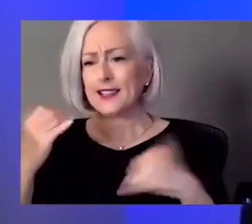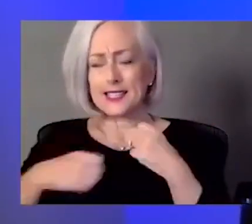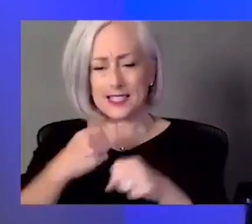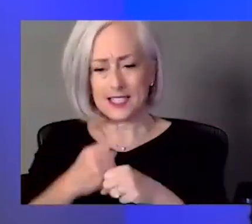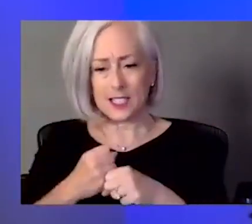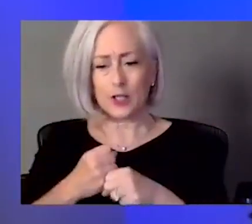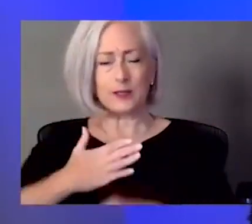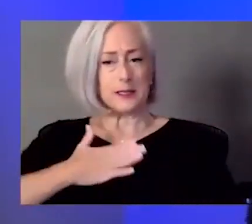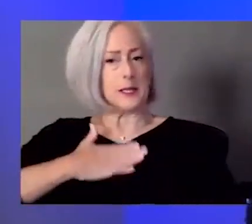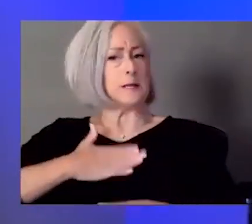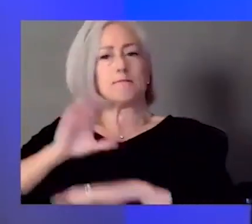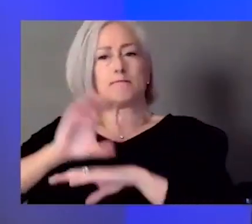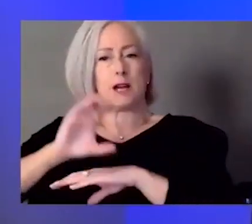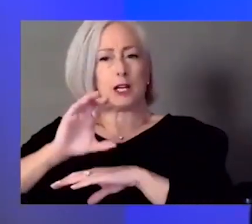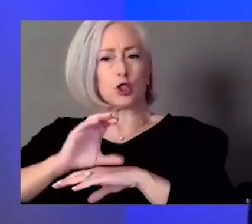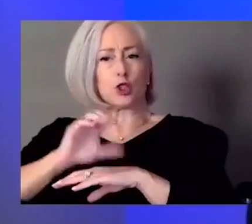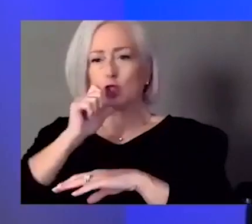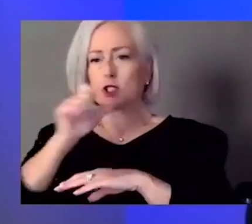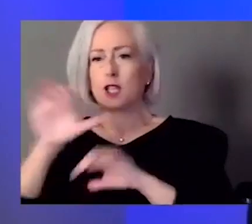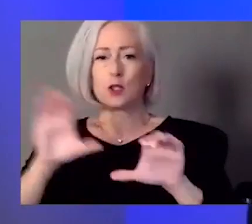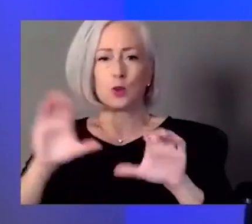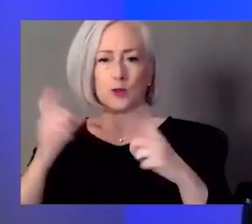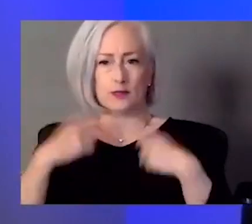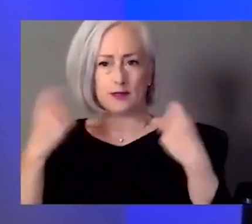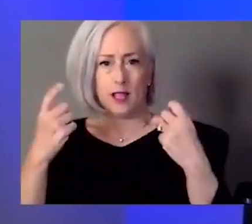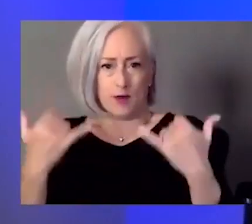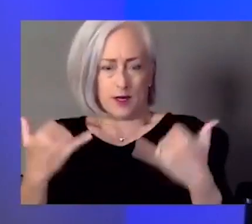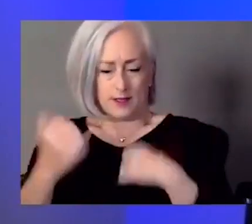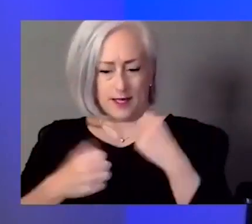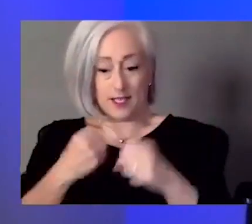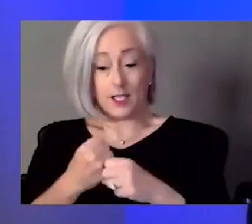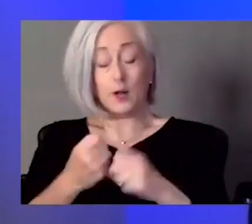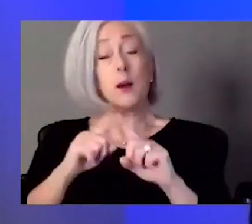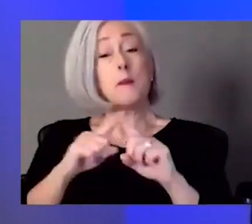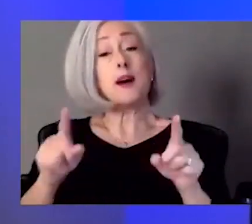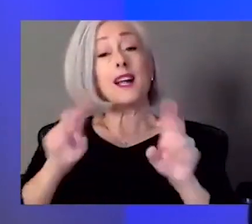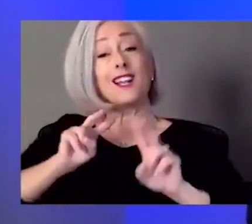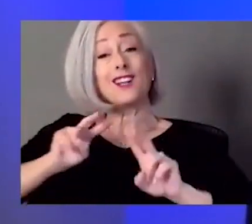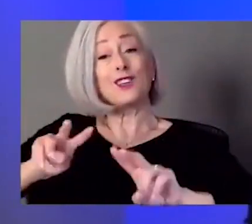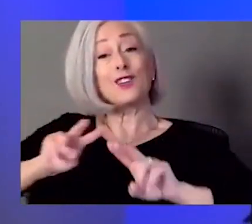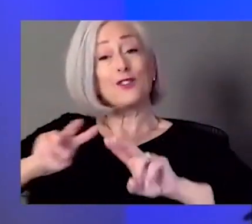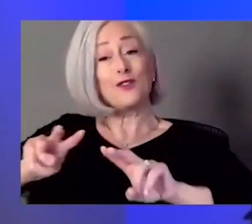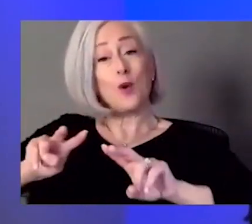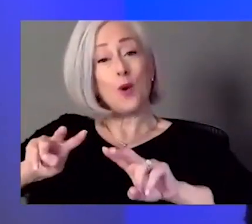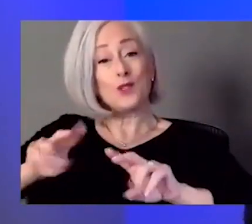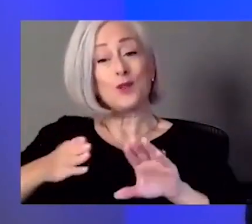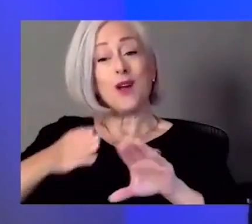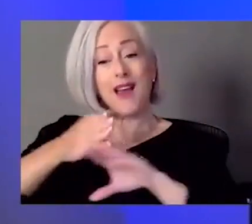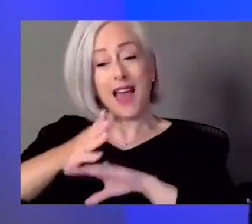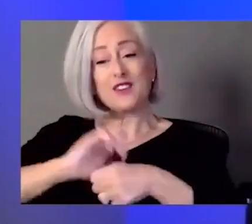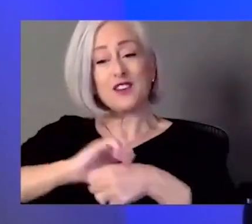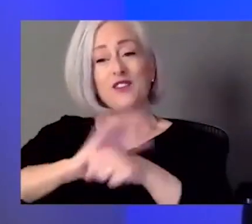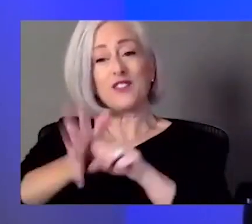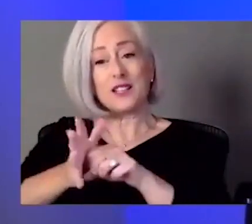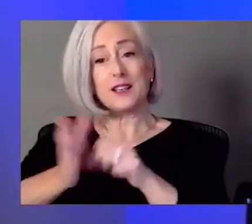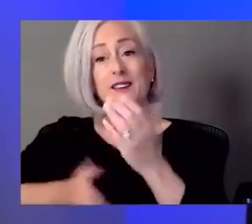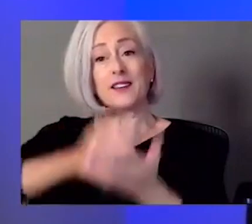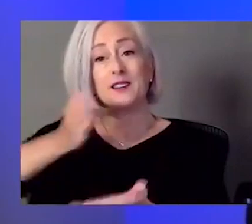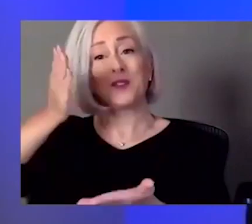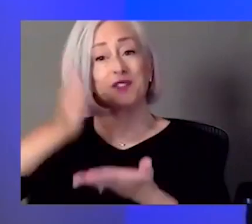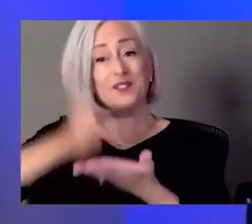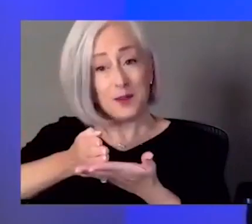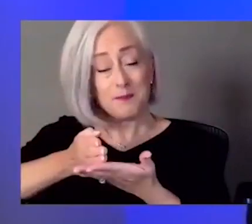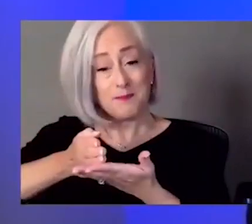anything specifically. But we look forward to, you know, after this pandemic comes to an end of getting back to some of those